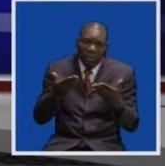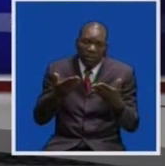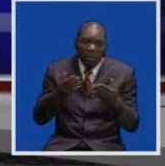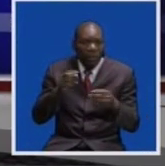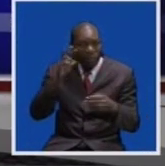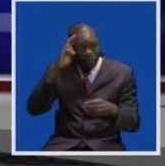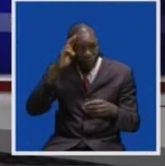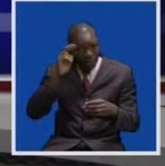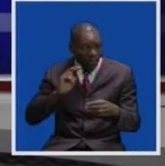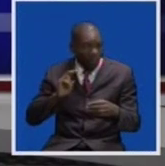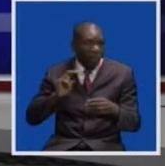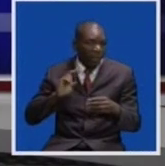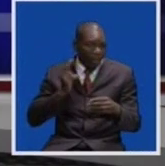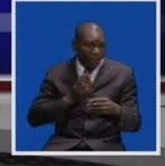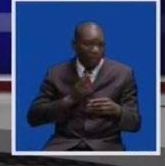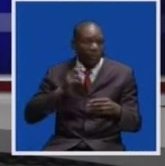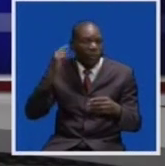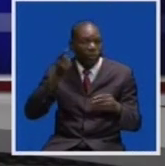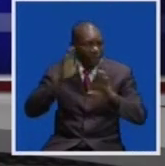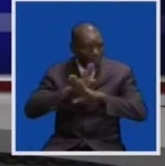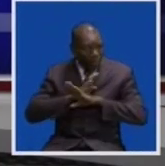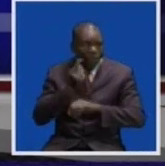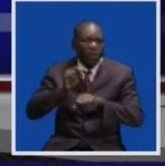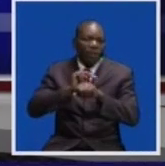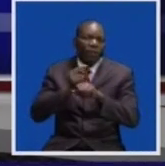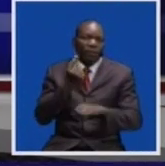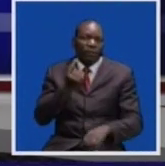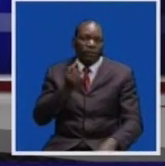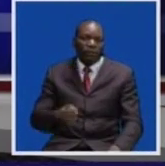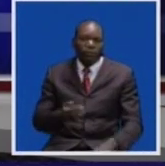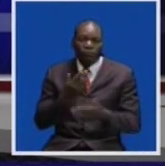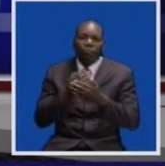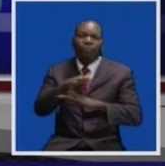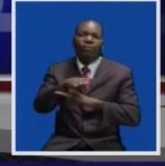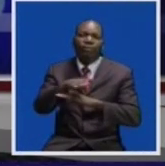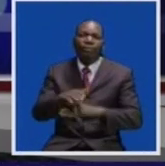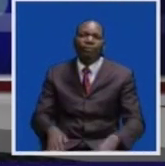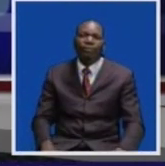news, remember we are and will always be one Zambia, one nation. Good evening.